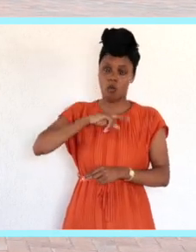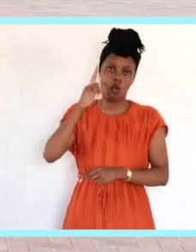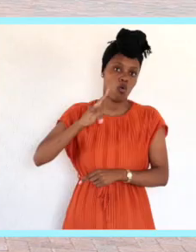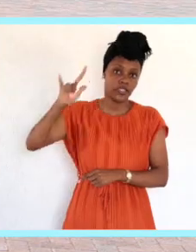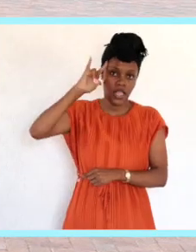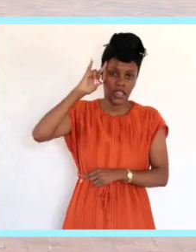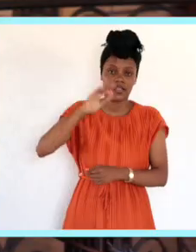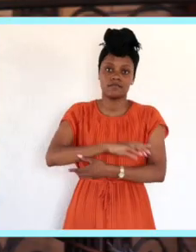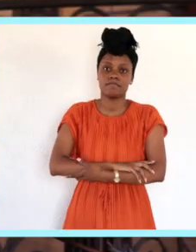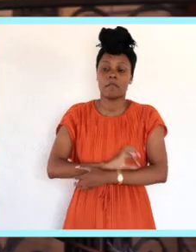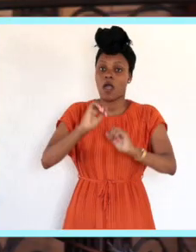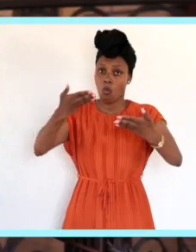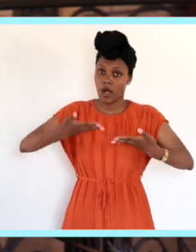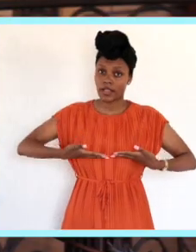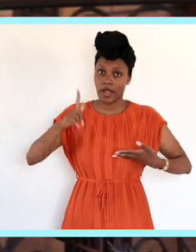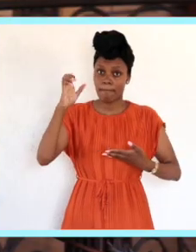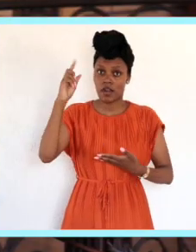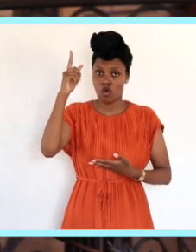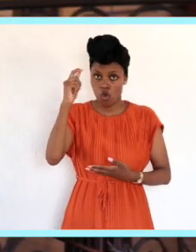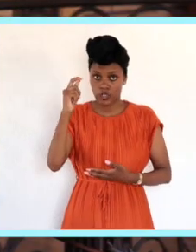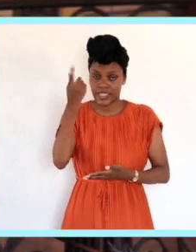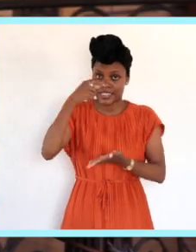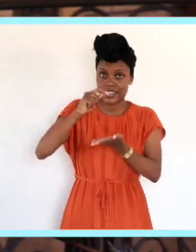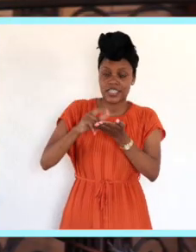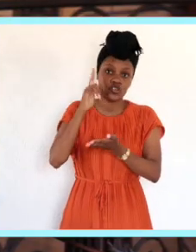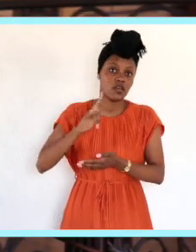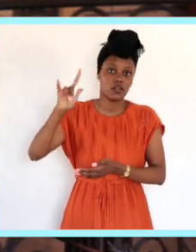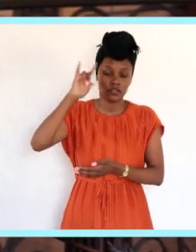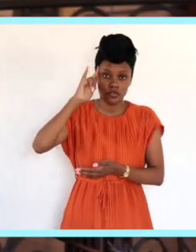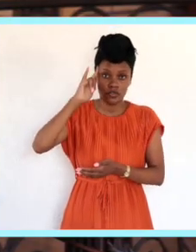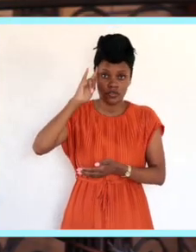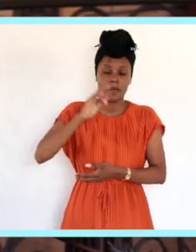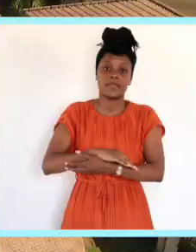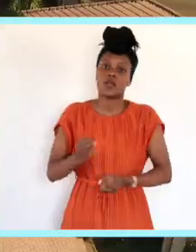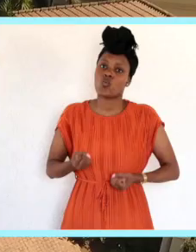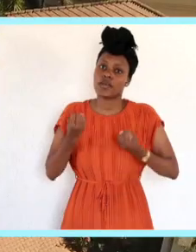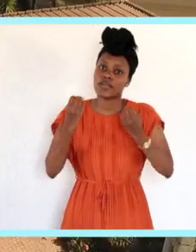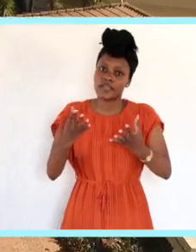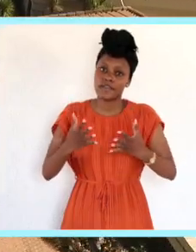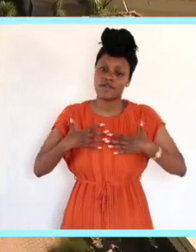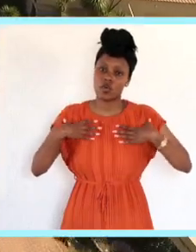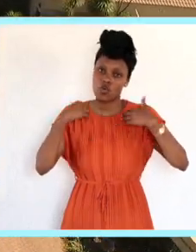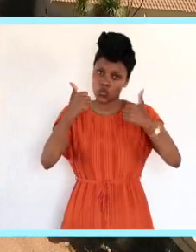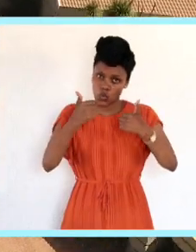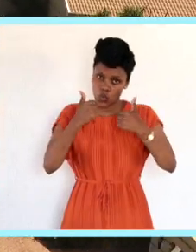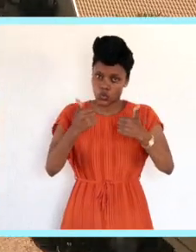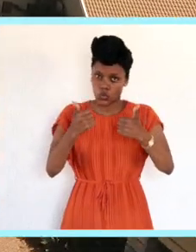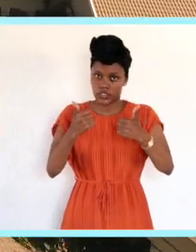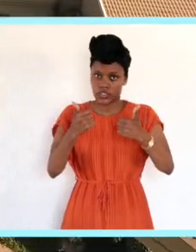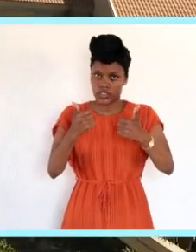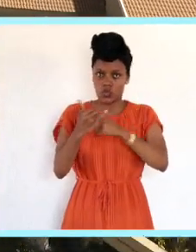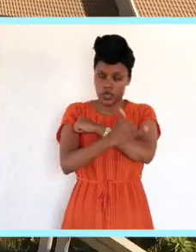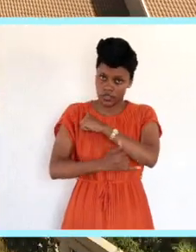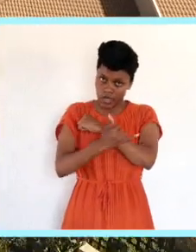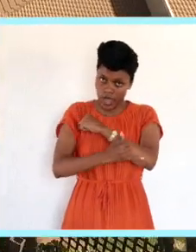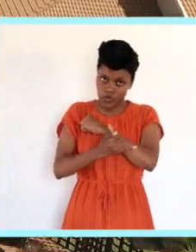our hotel. Welcome to Lord Signature Hotel, where we afford tranquility of the countryside